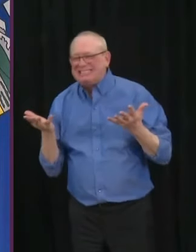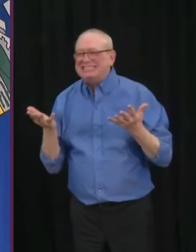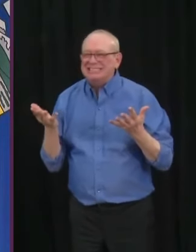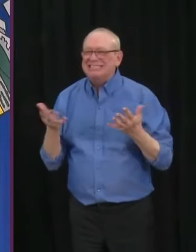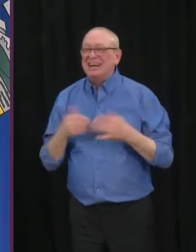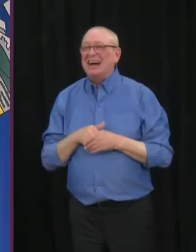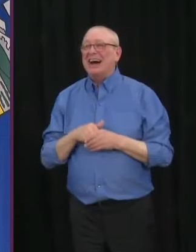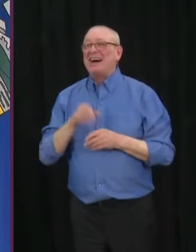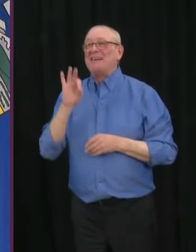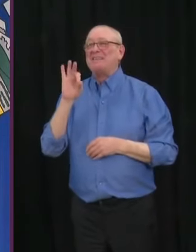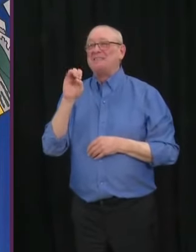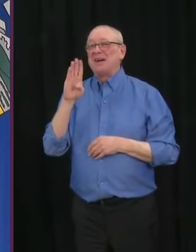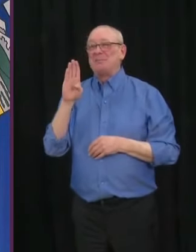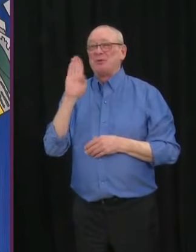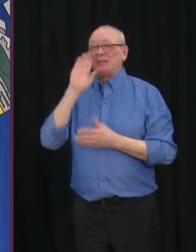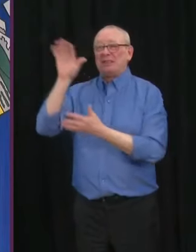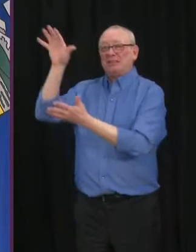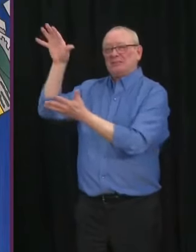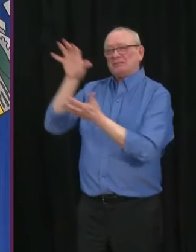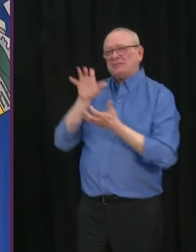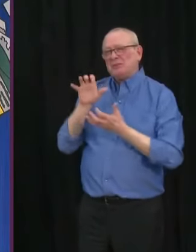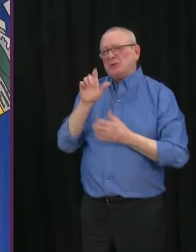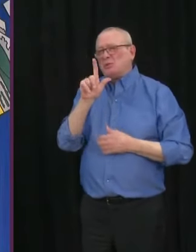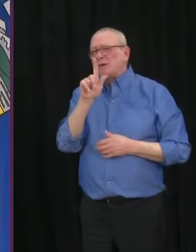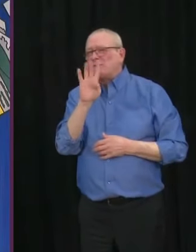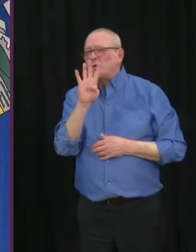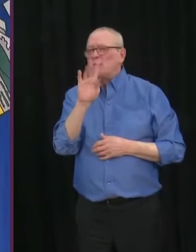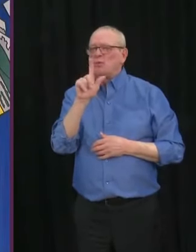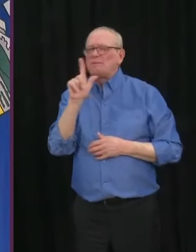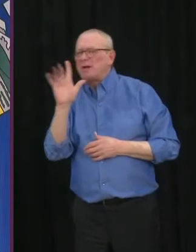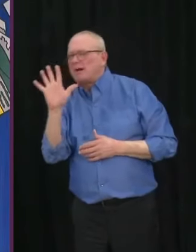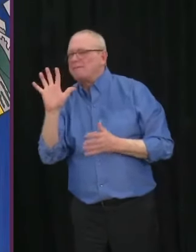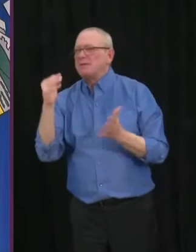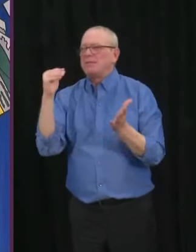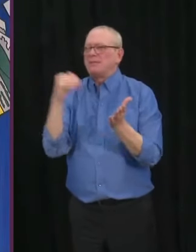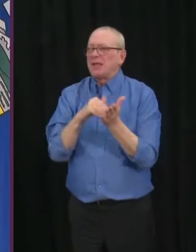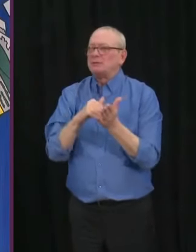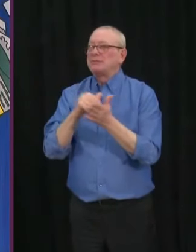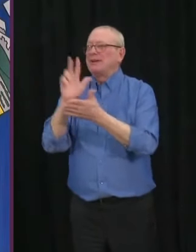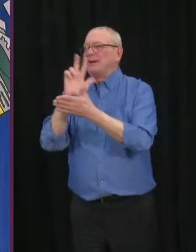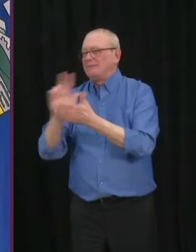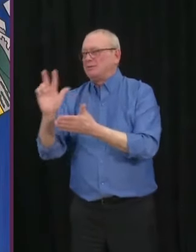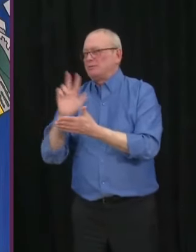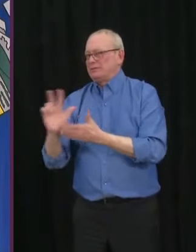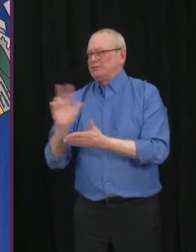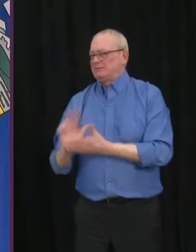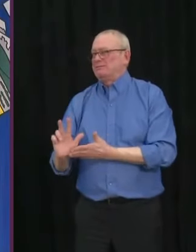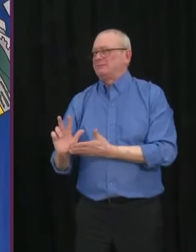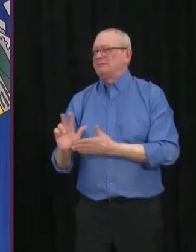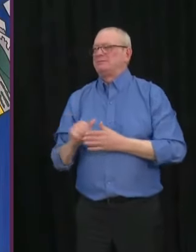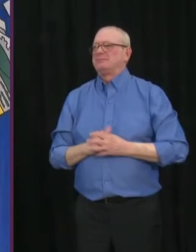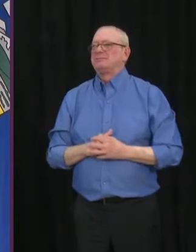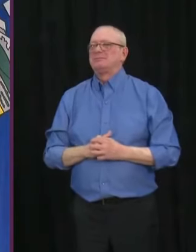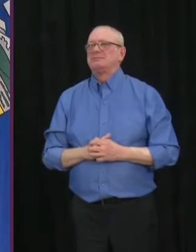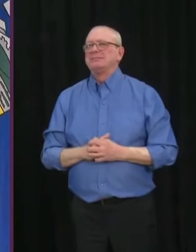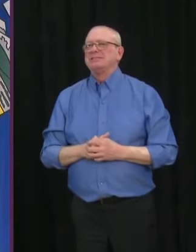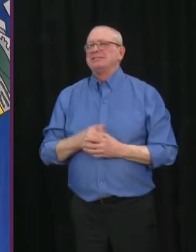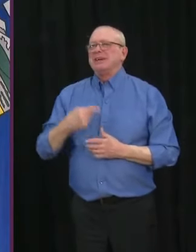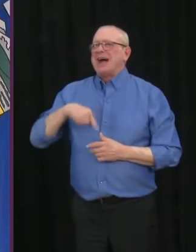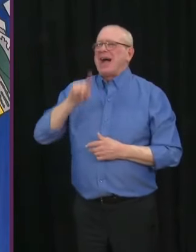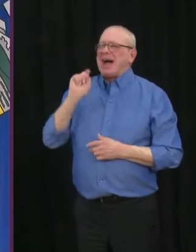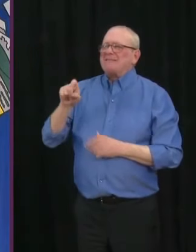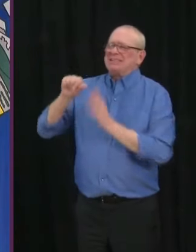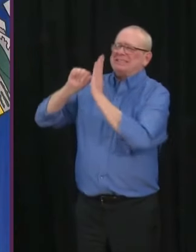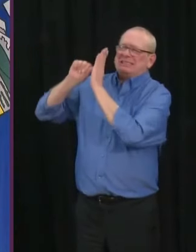,000, 25,000. So we just need to press, as all the provinces do. We need to press upon the federal government